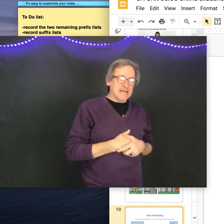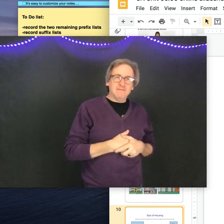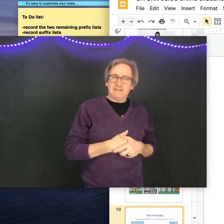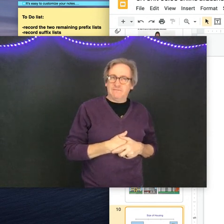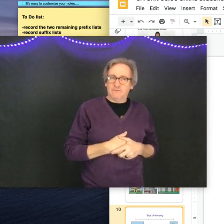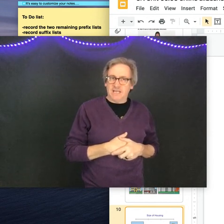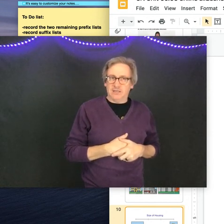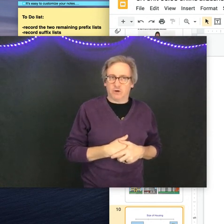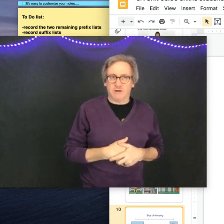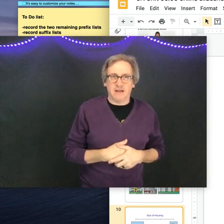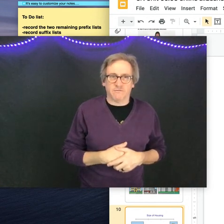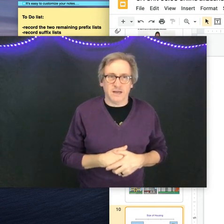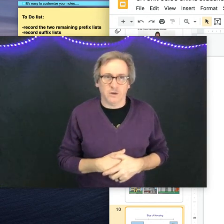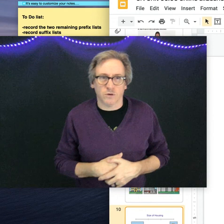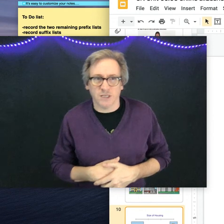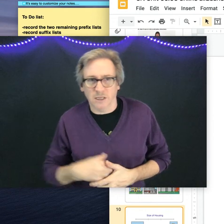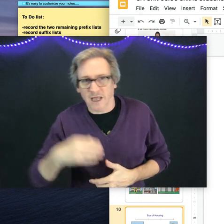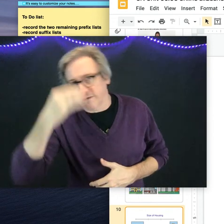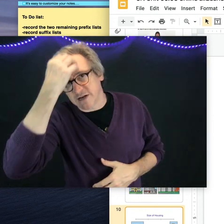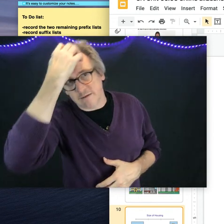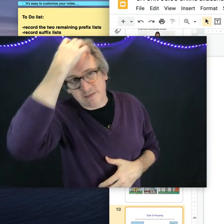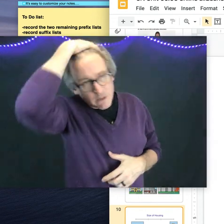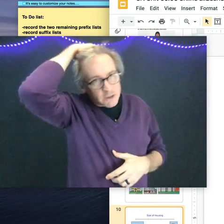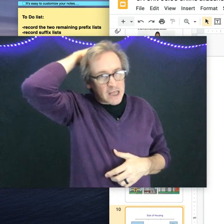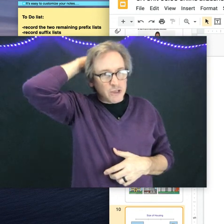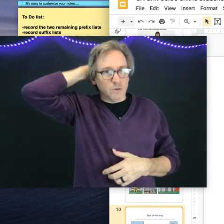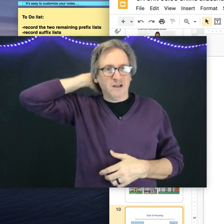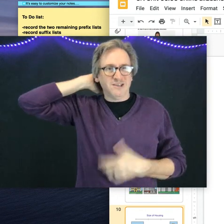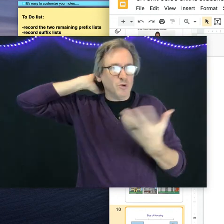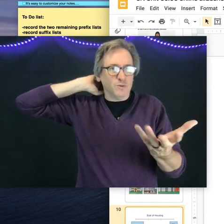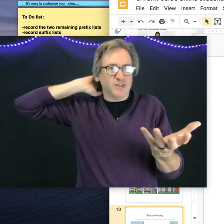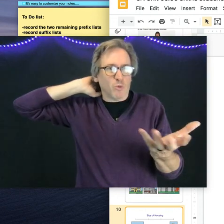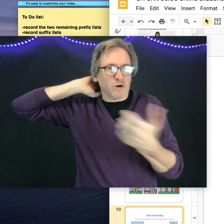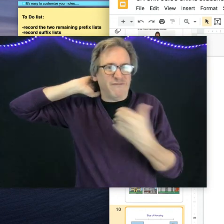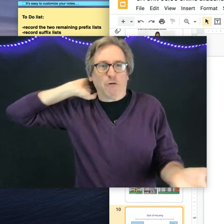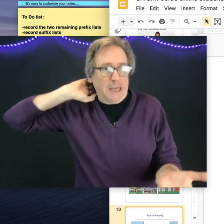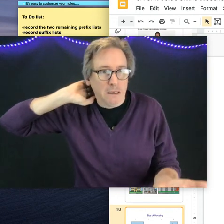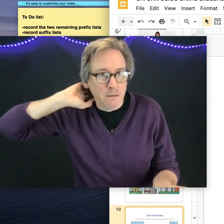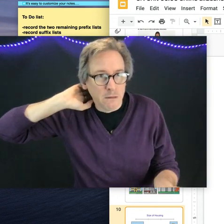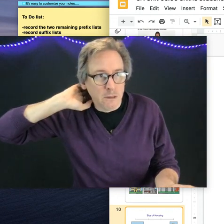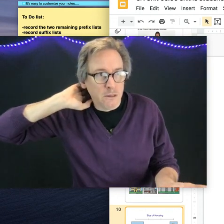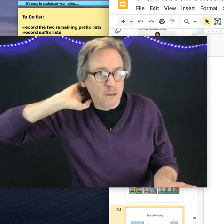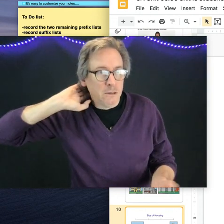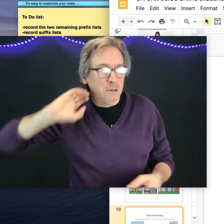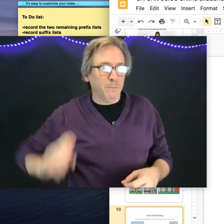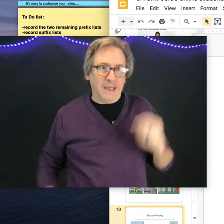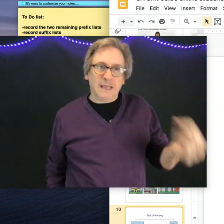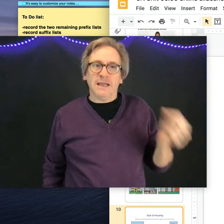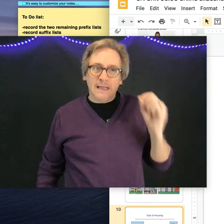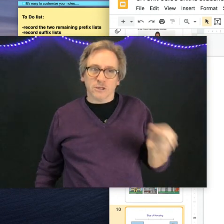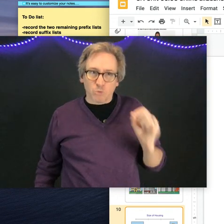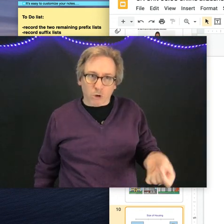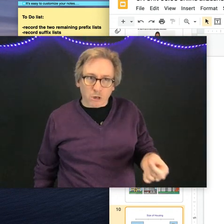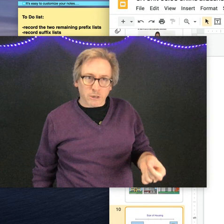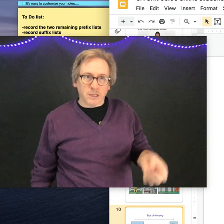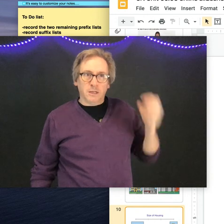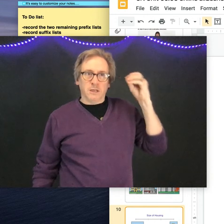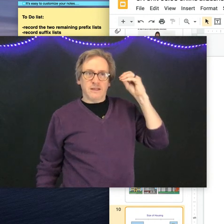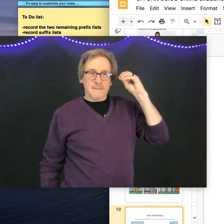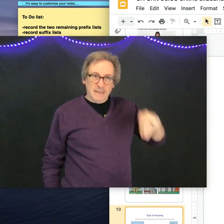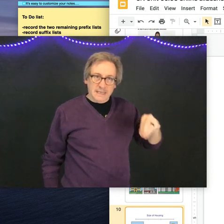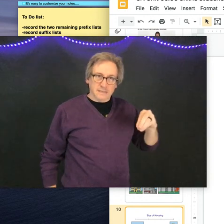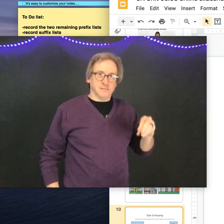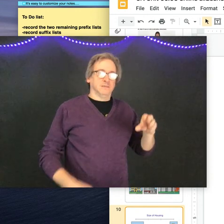It's kind of like if you've taken a creative writing course. A lot of times they will tell you don't use the word very. Pick an English word